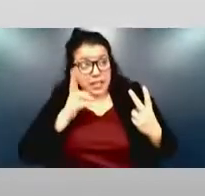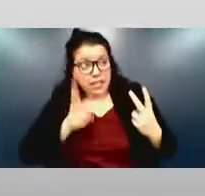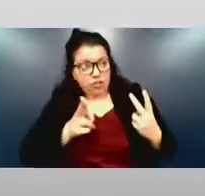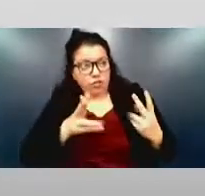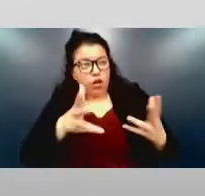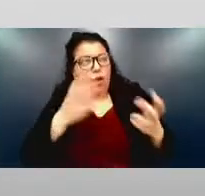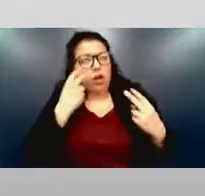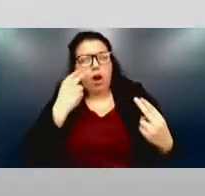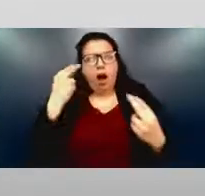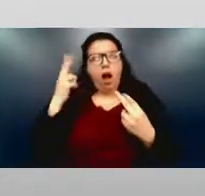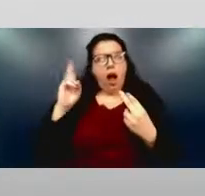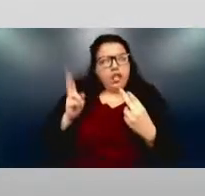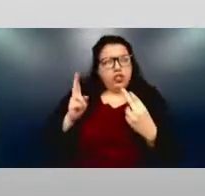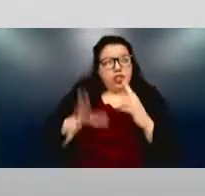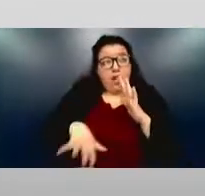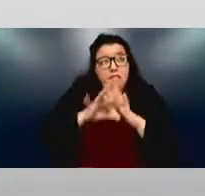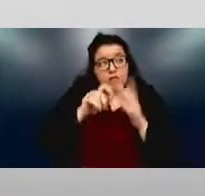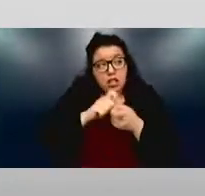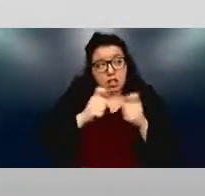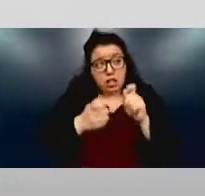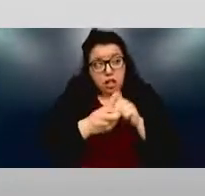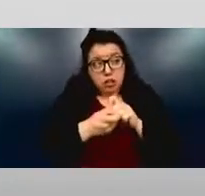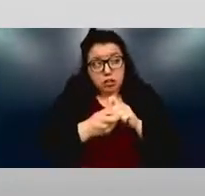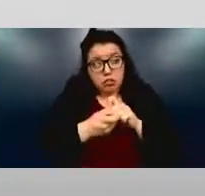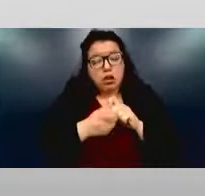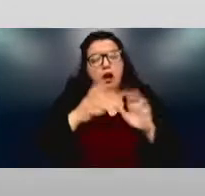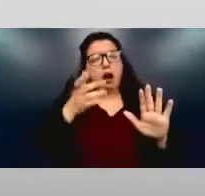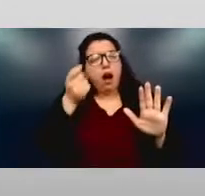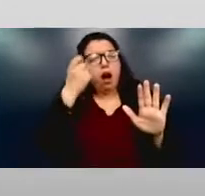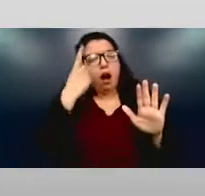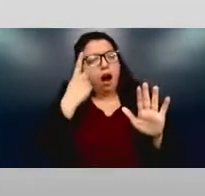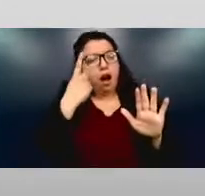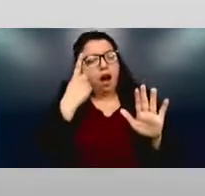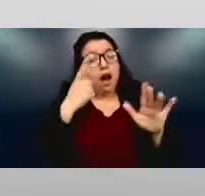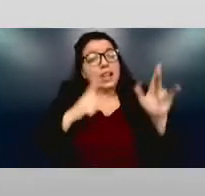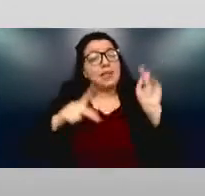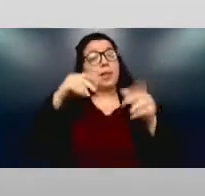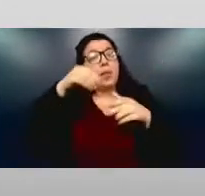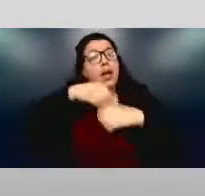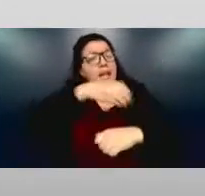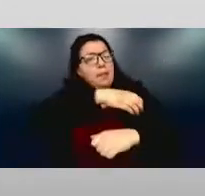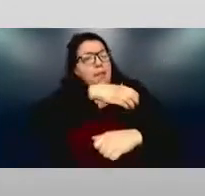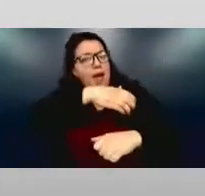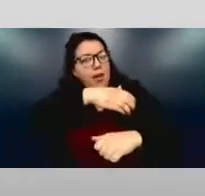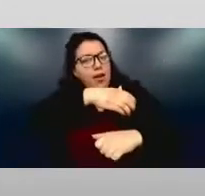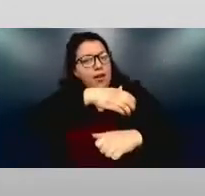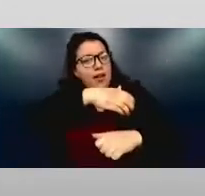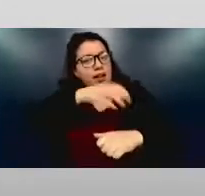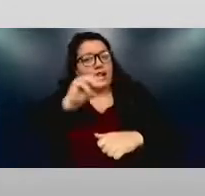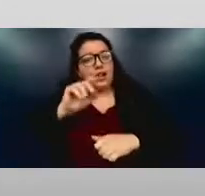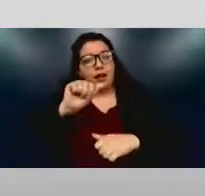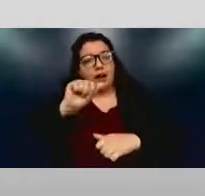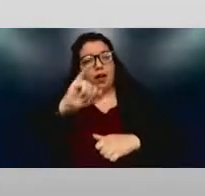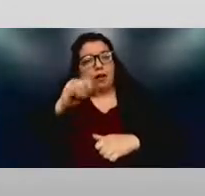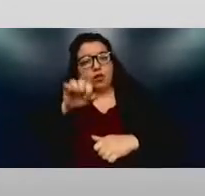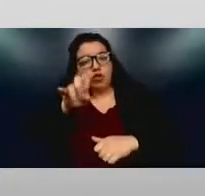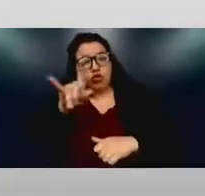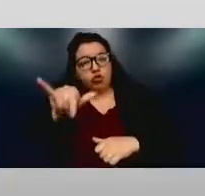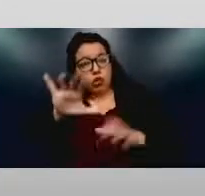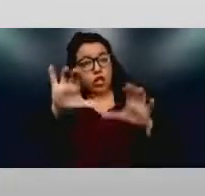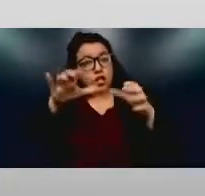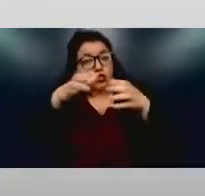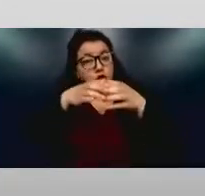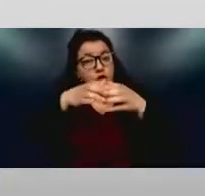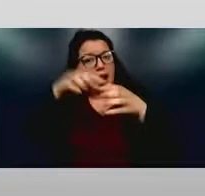change has occurred, never has the majority group or the group in power gone and said, you know what, we've been